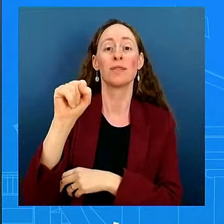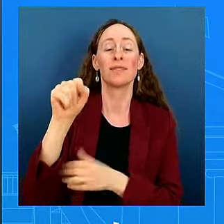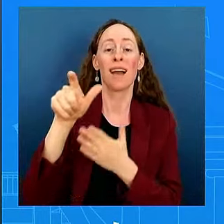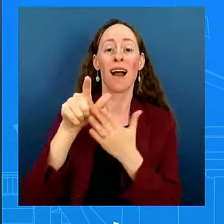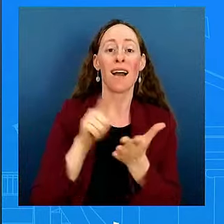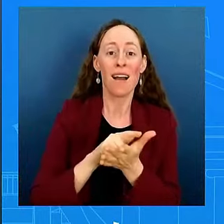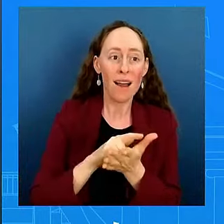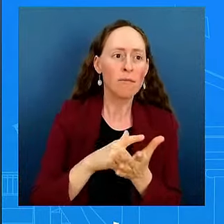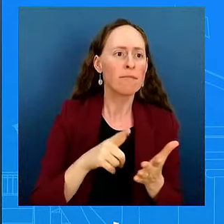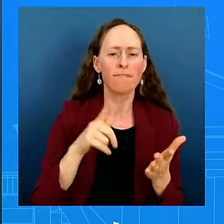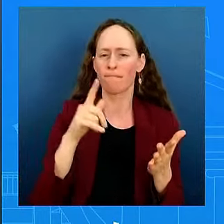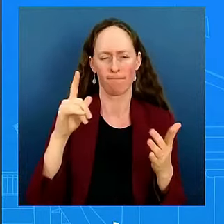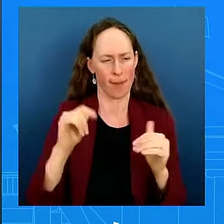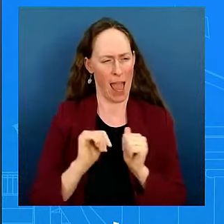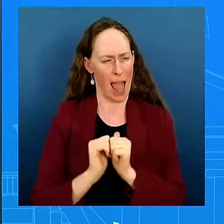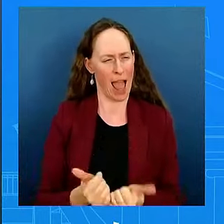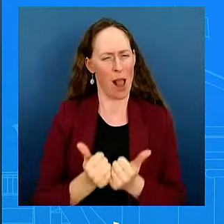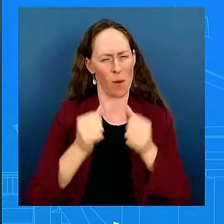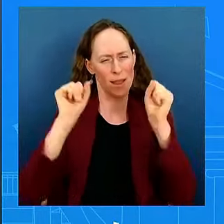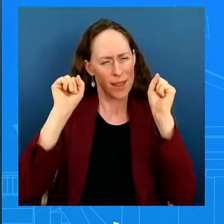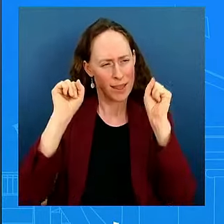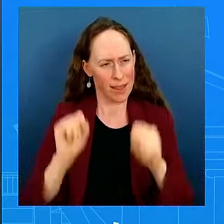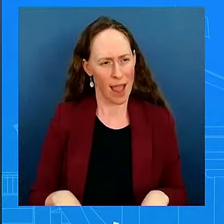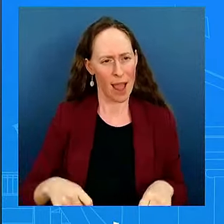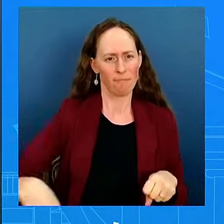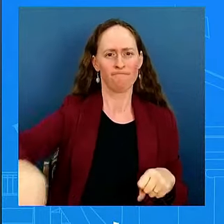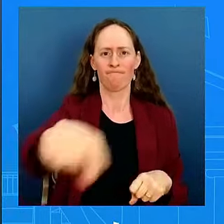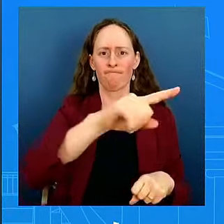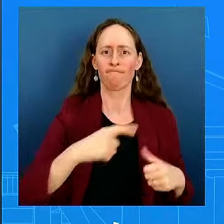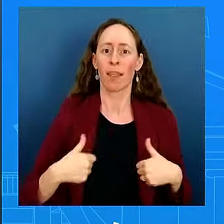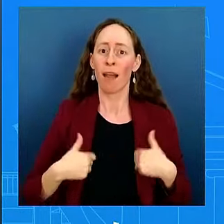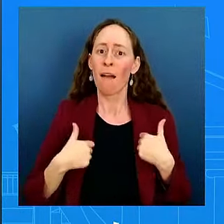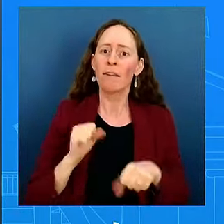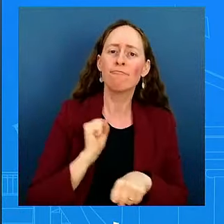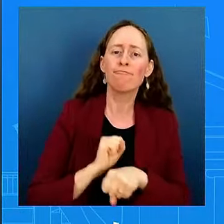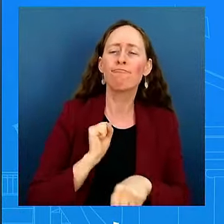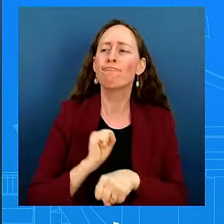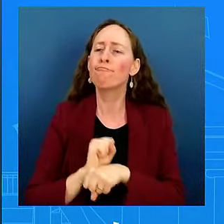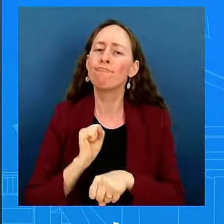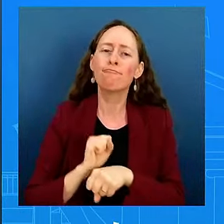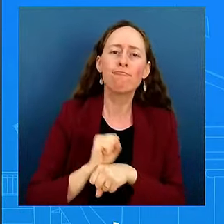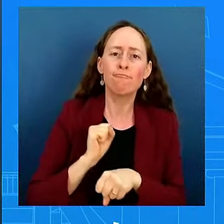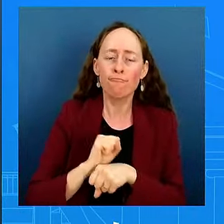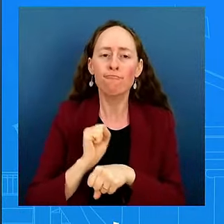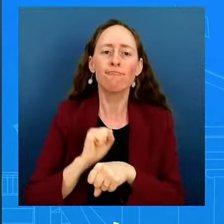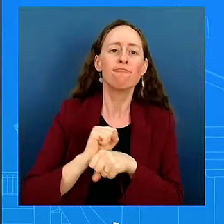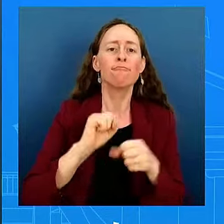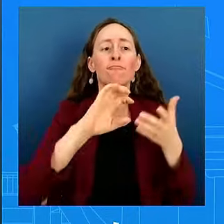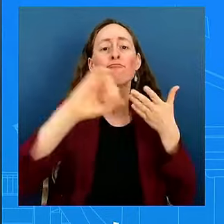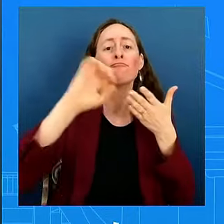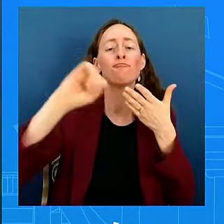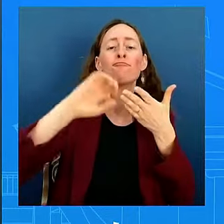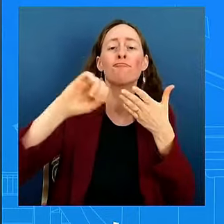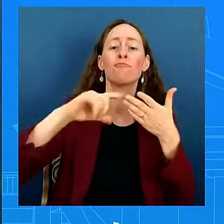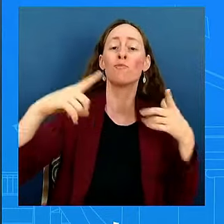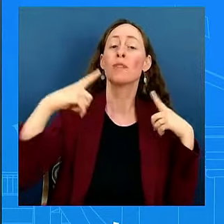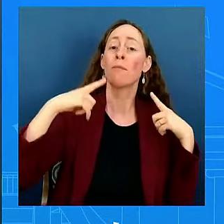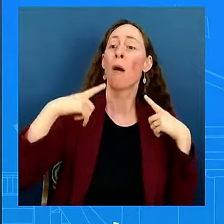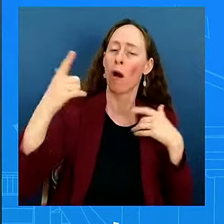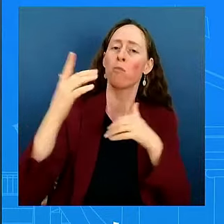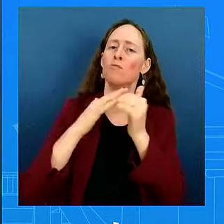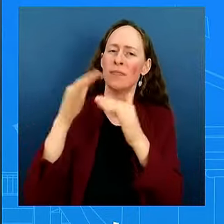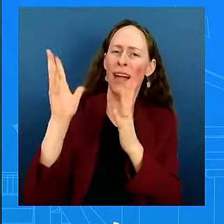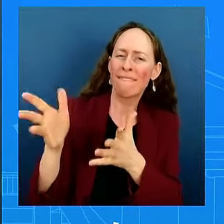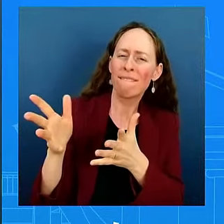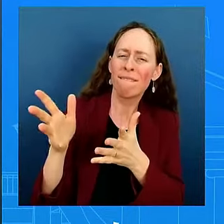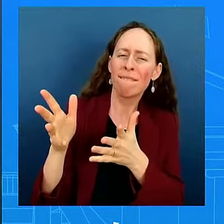pension, their hard-earned pension. These are all about opportunity and making sure that people get a fair shake and making sure we're